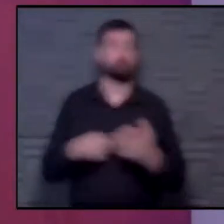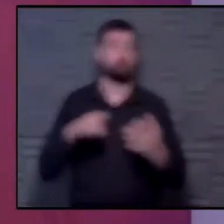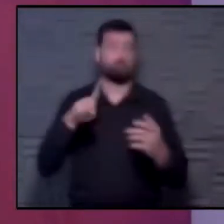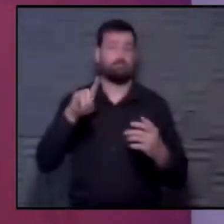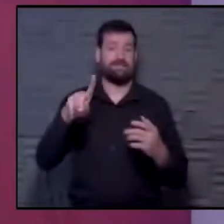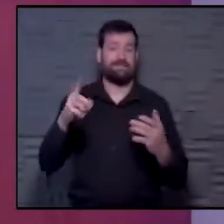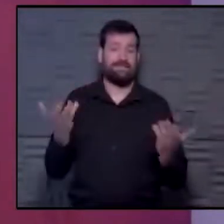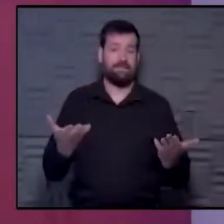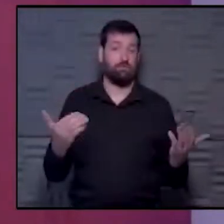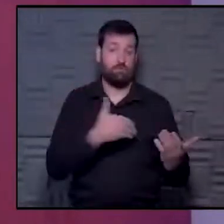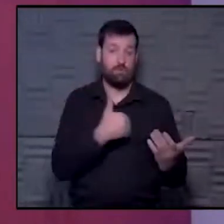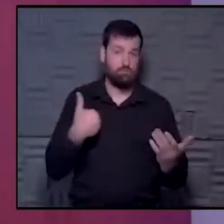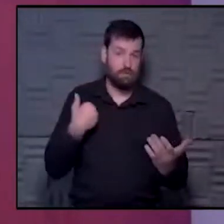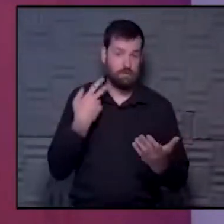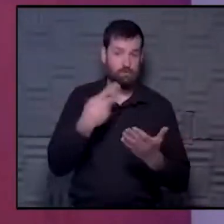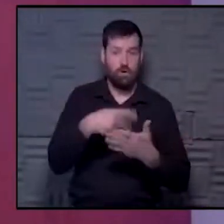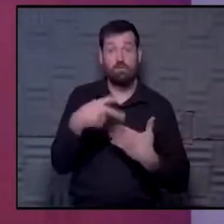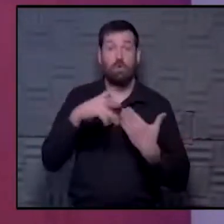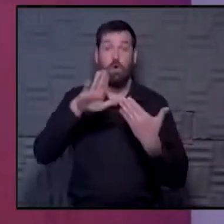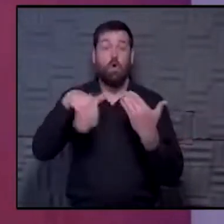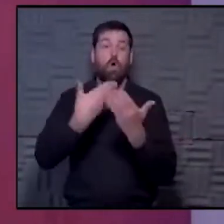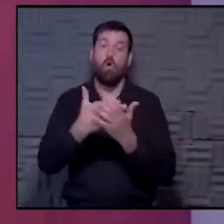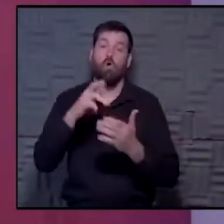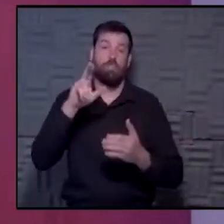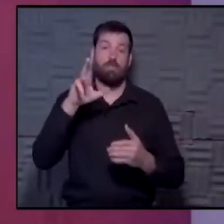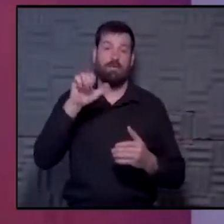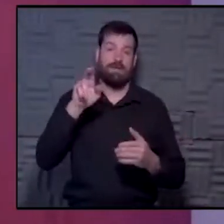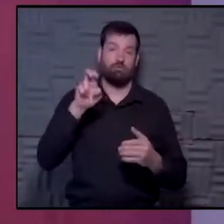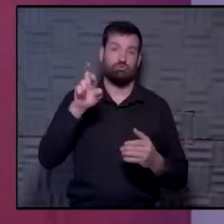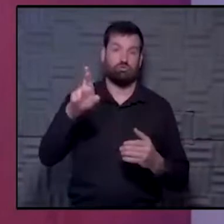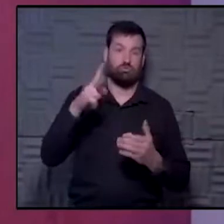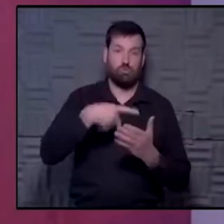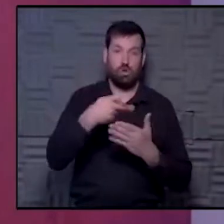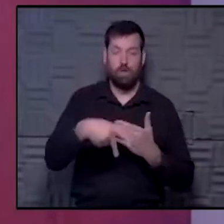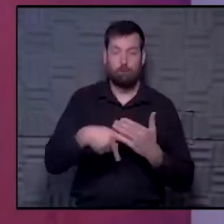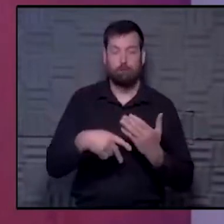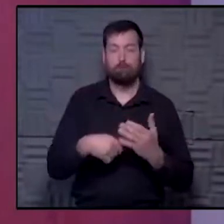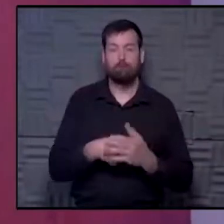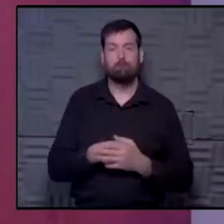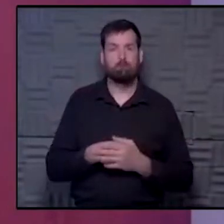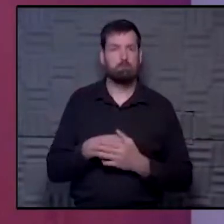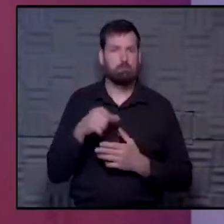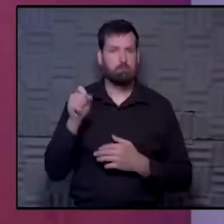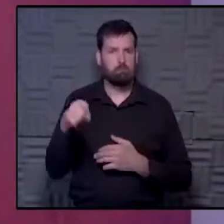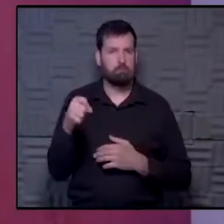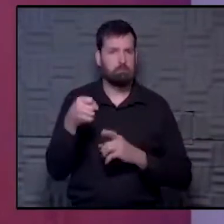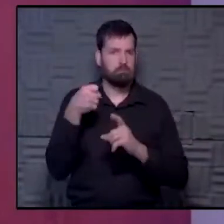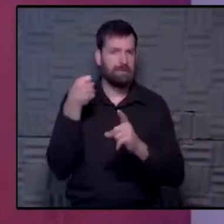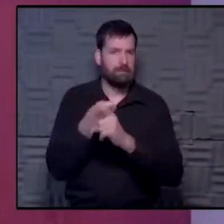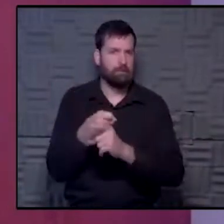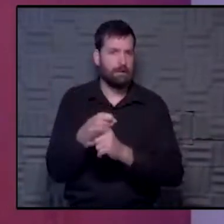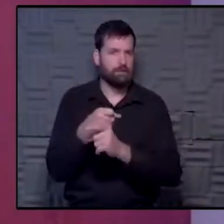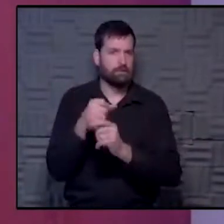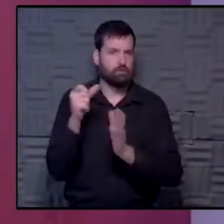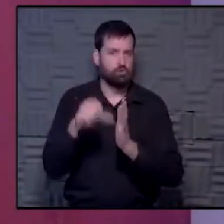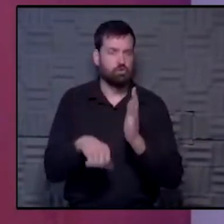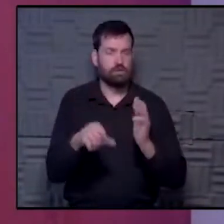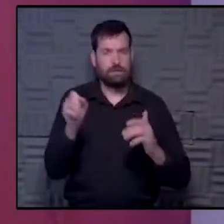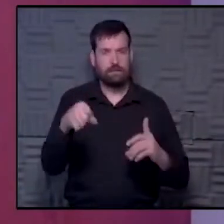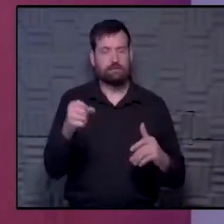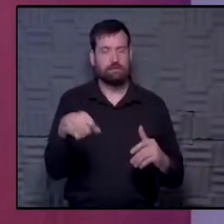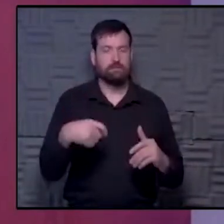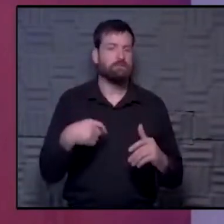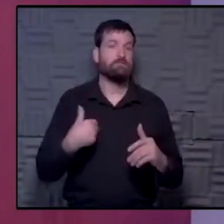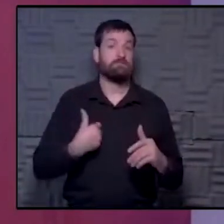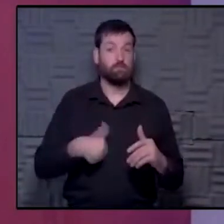in the breast program, and actually in all the cancers, there certainly was an impact on surgery. And we had to